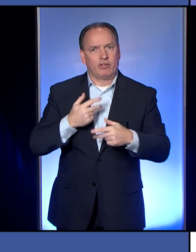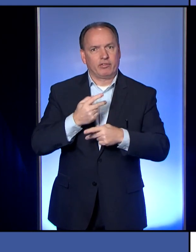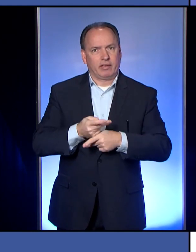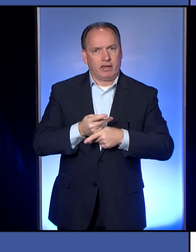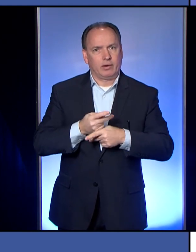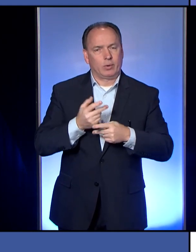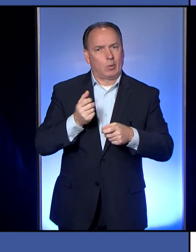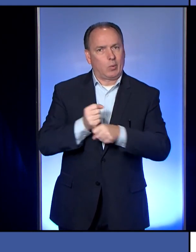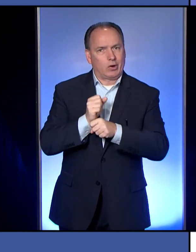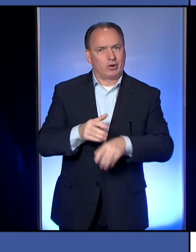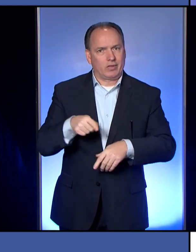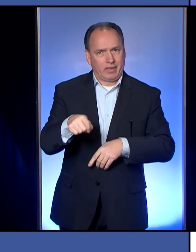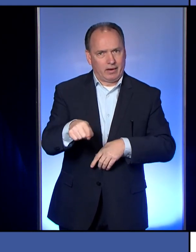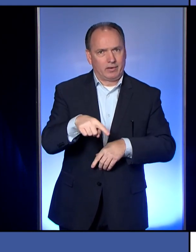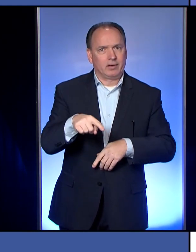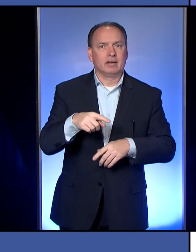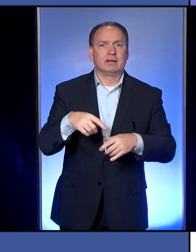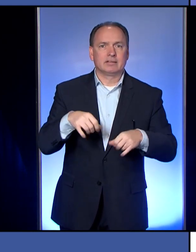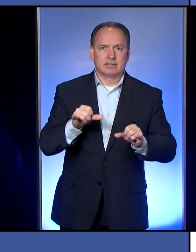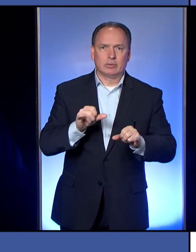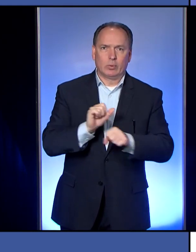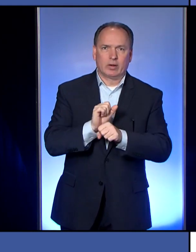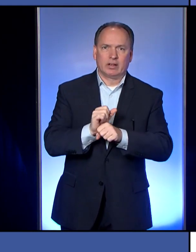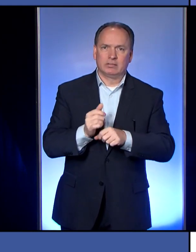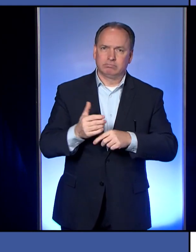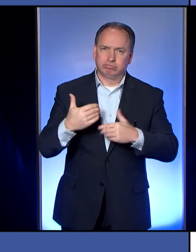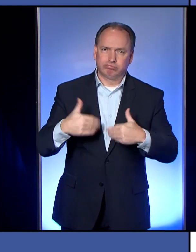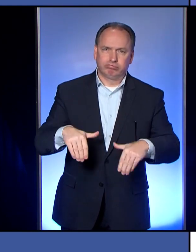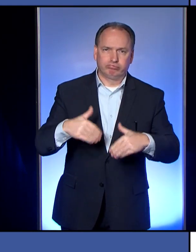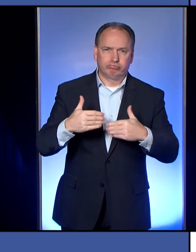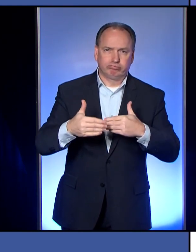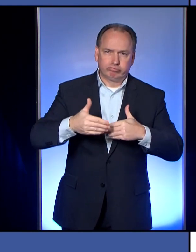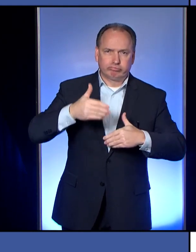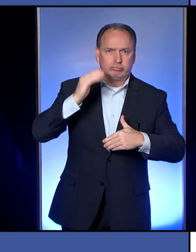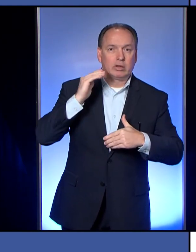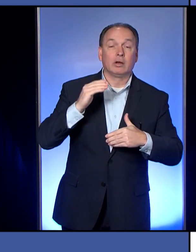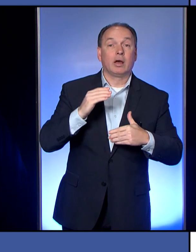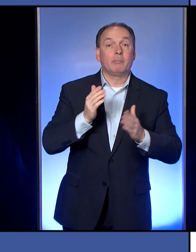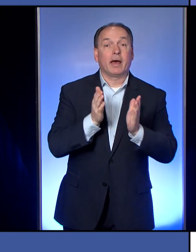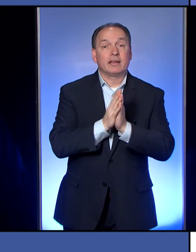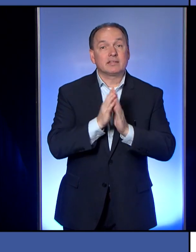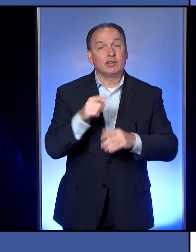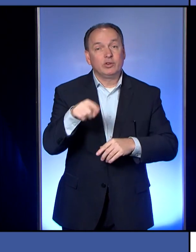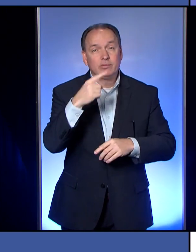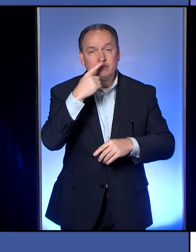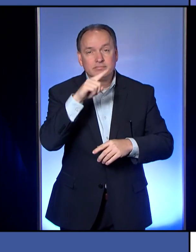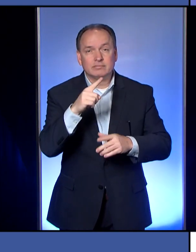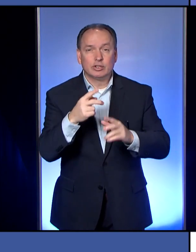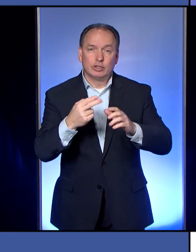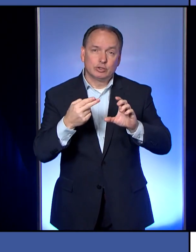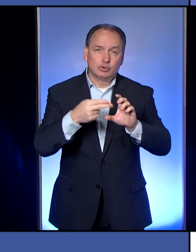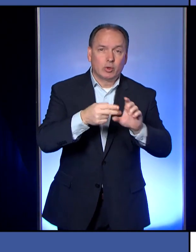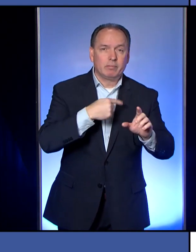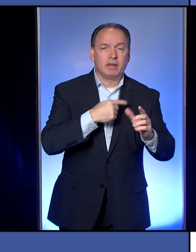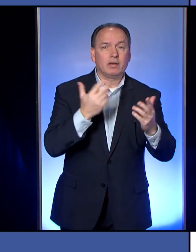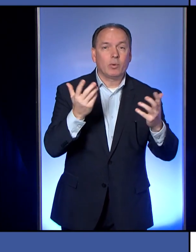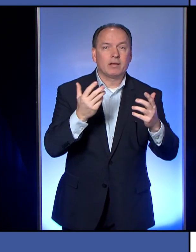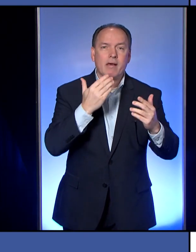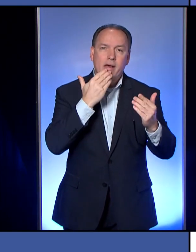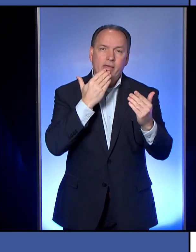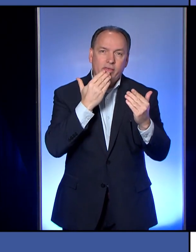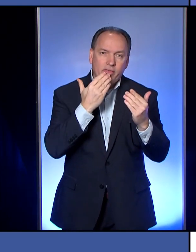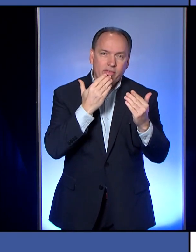is really working to the max. So I'm going to ask you to do me a favor and to join me in thanking them.